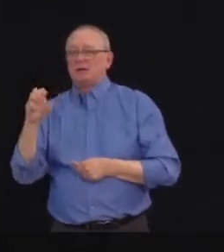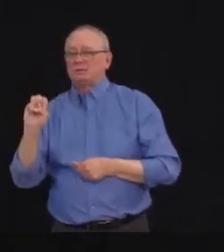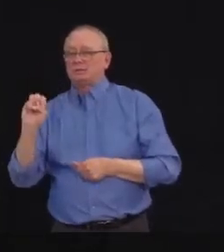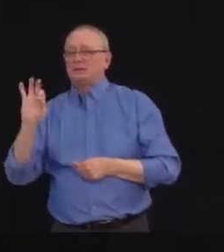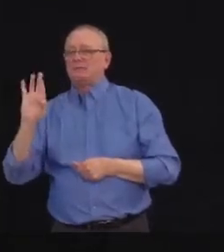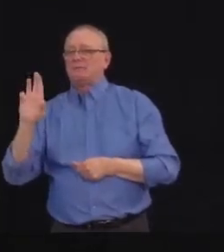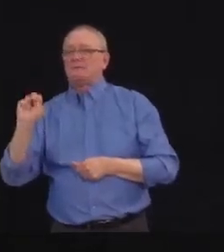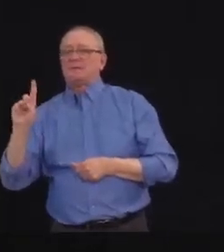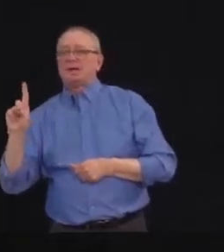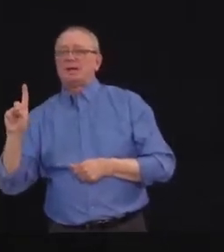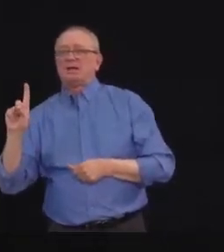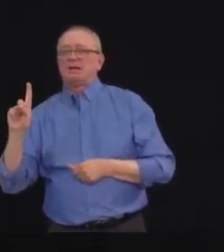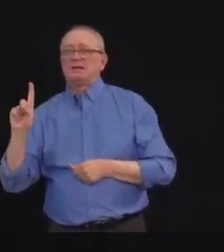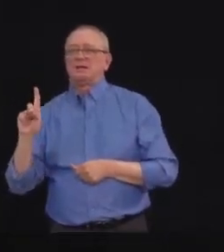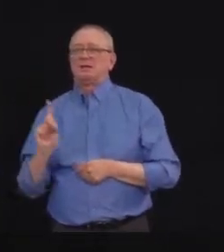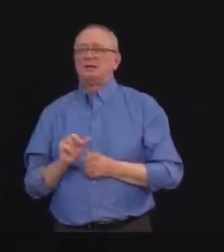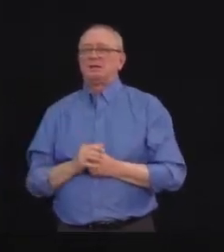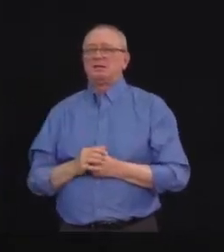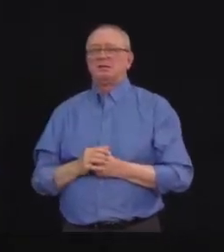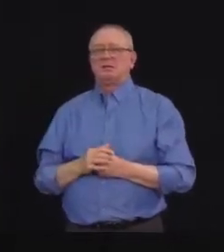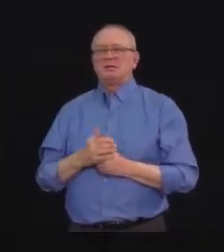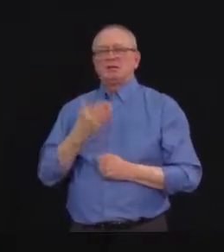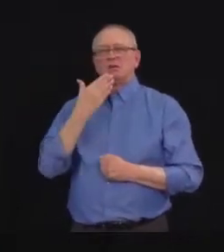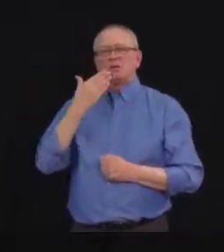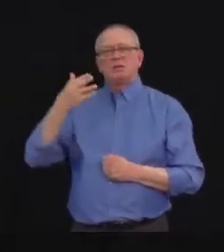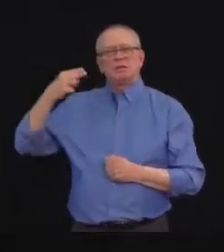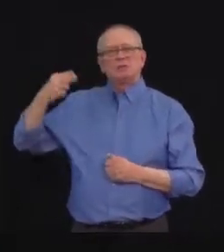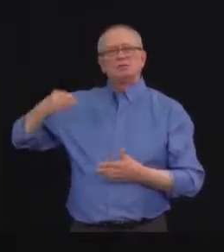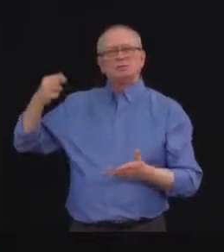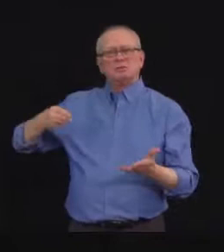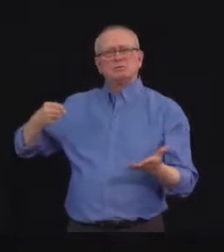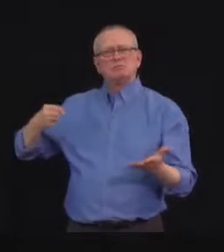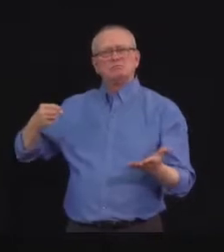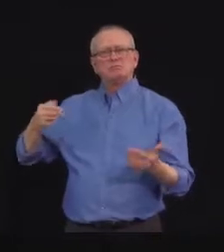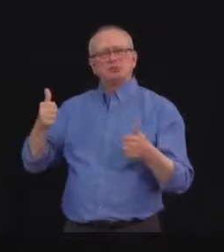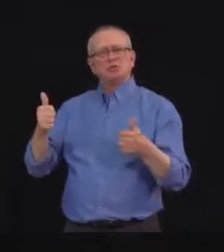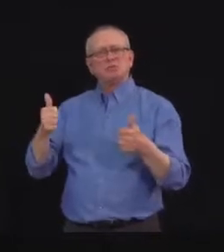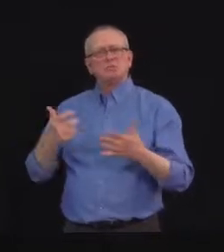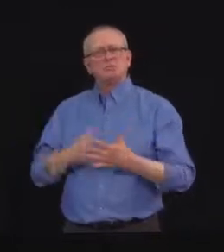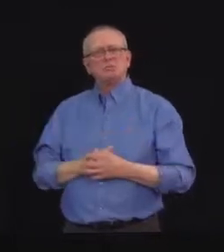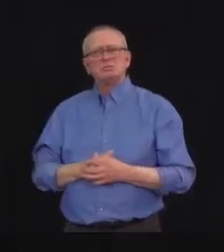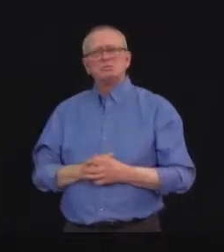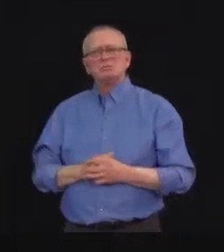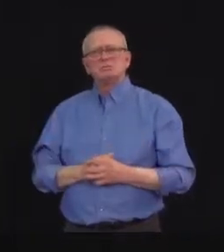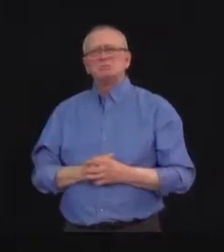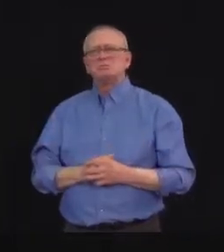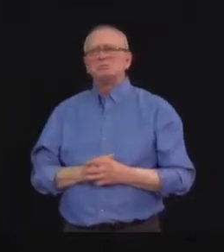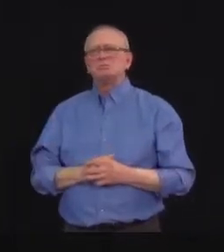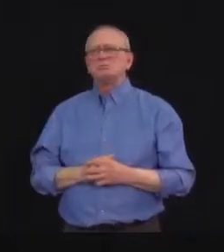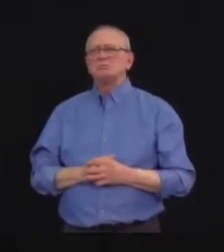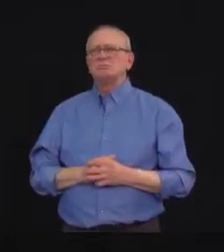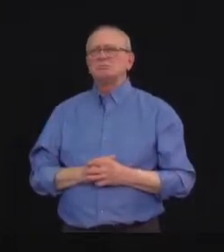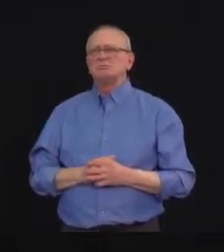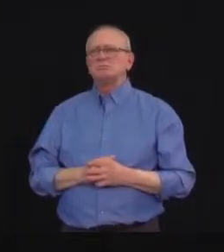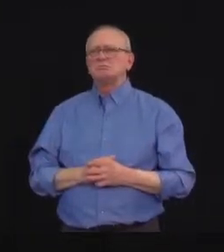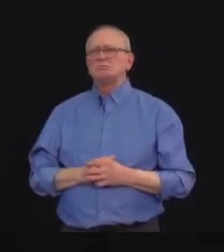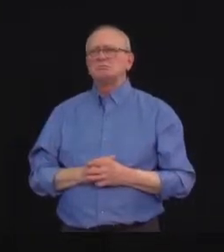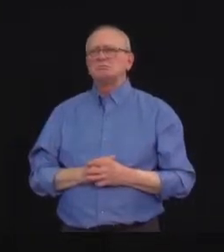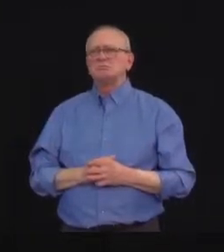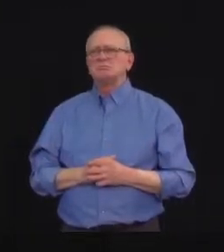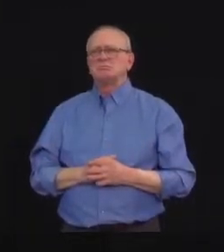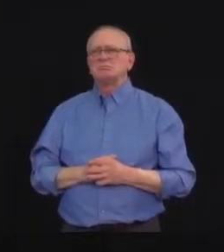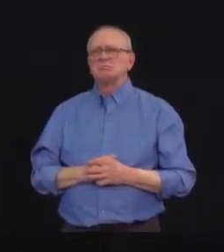They have a very good track record in having done so. Obviously, obviously, like every major investment fund over the past